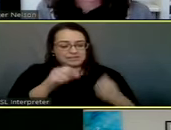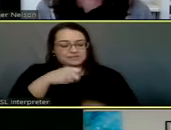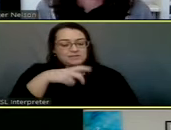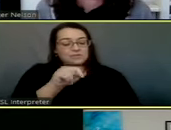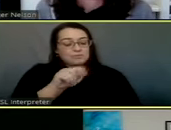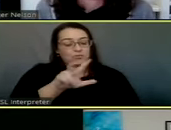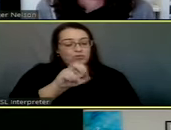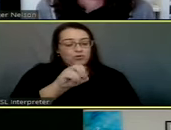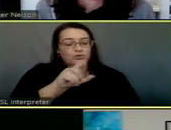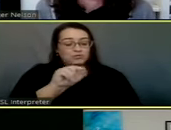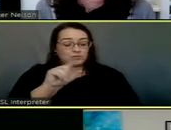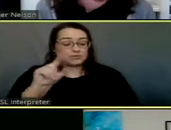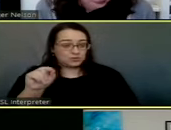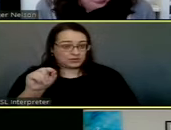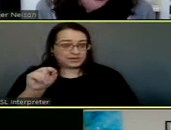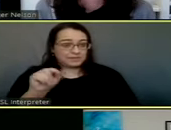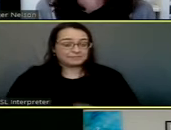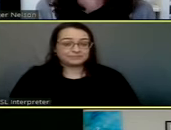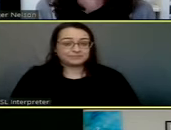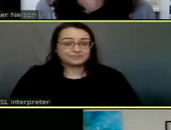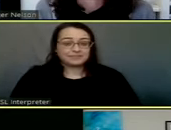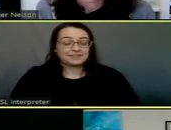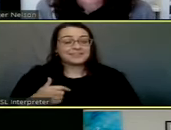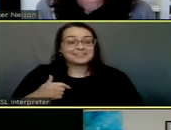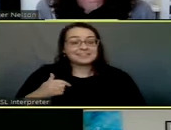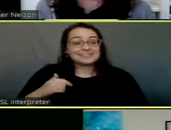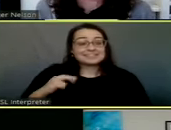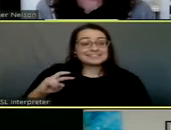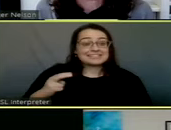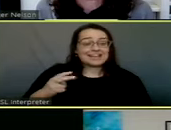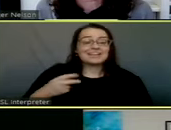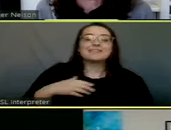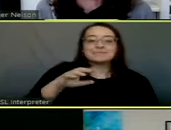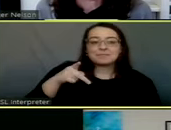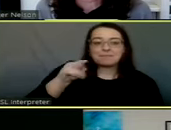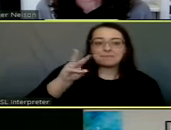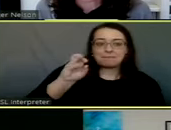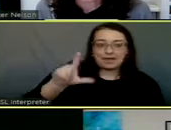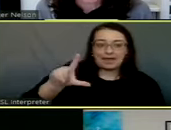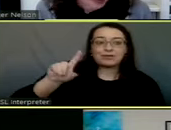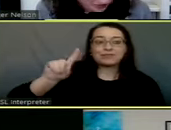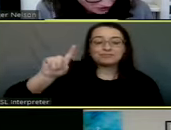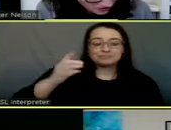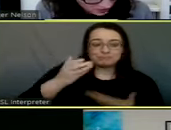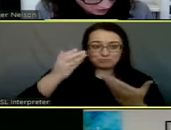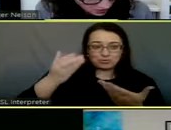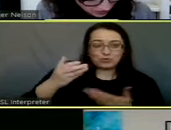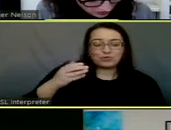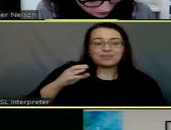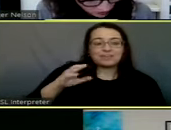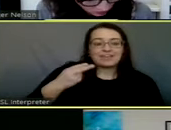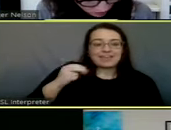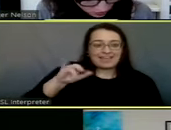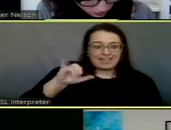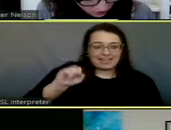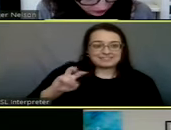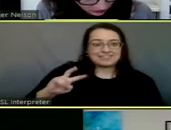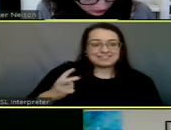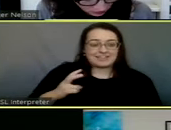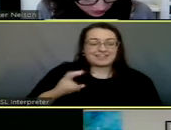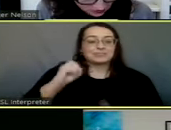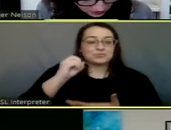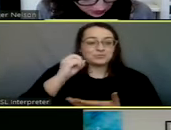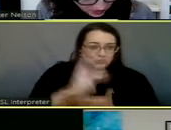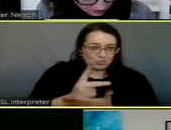2020. Second. It's been moved by Council Member Powell and seconded by Council Member Hayes to approve